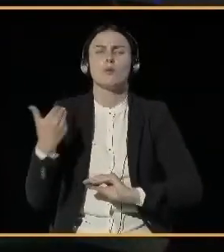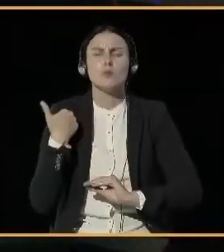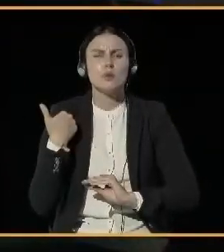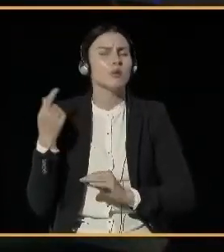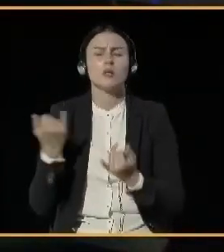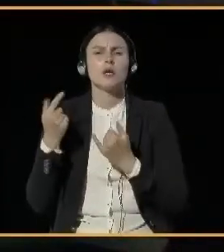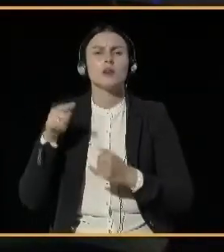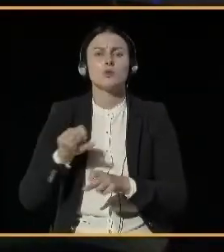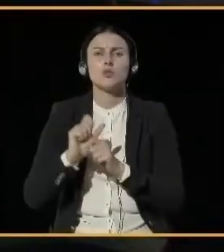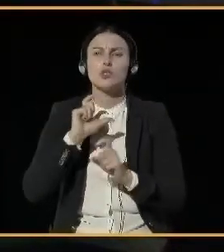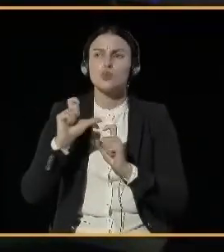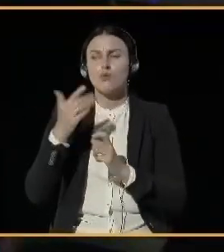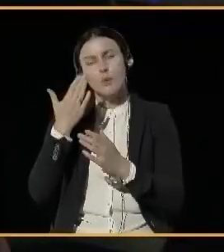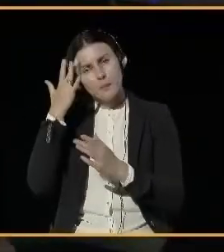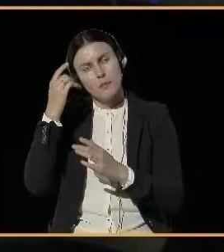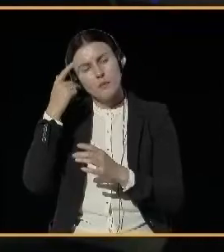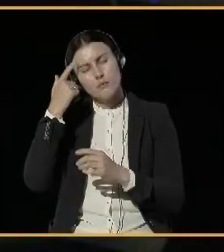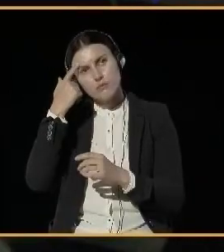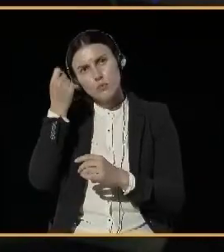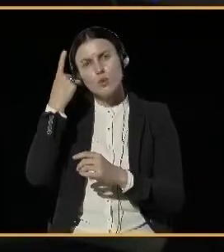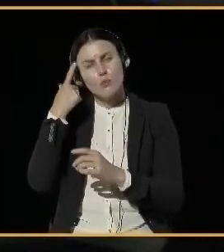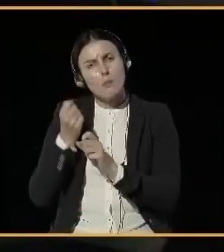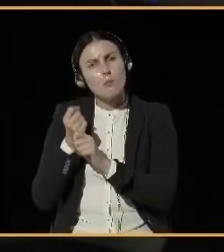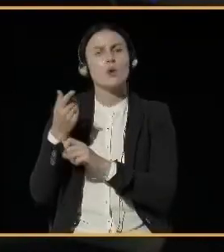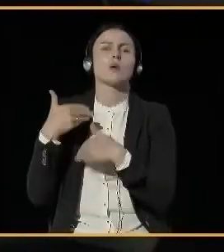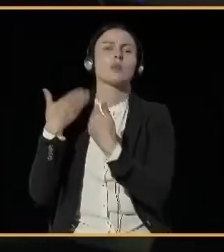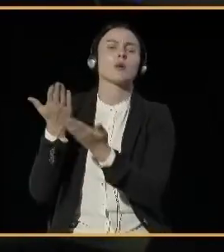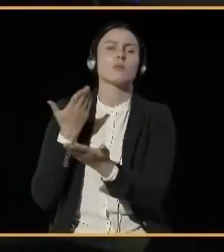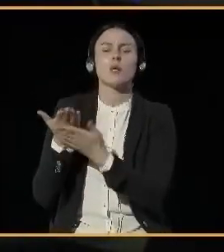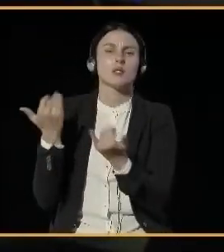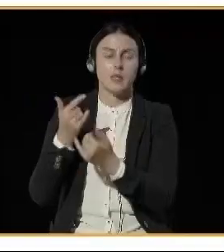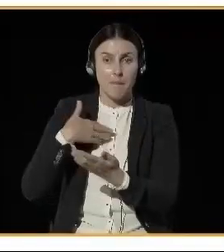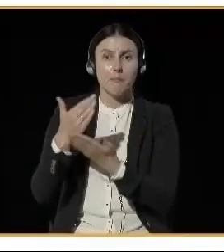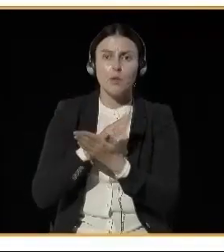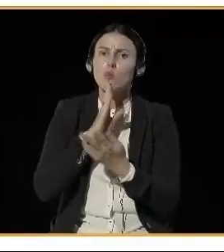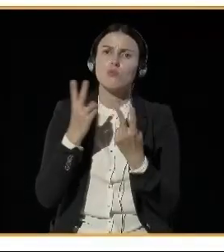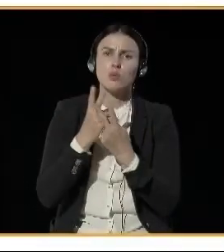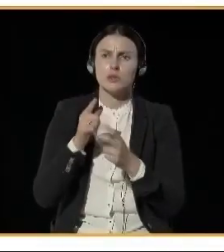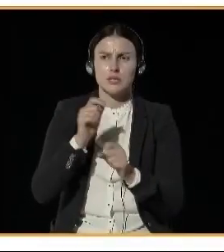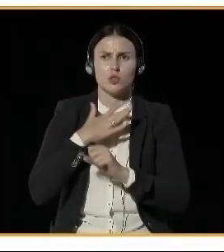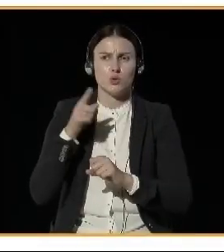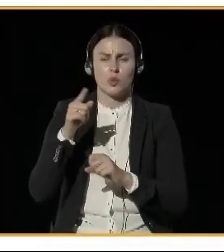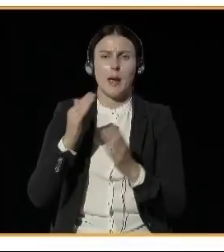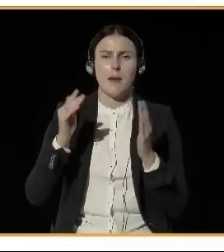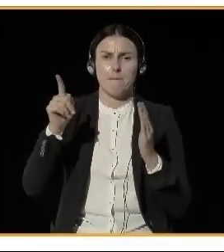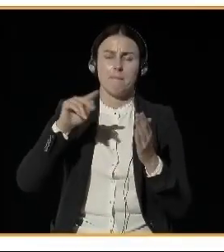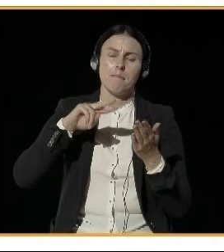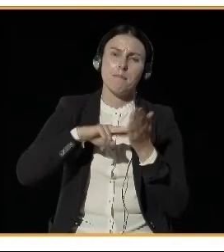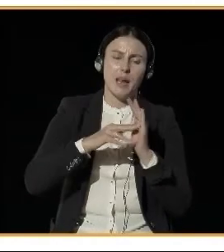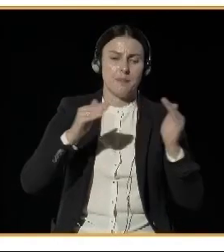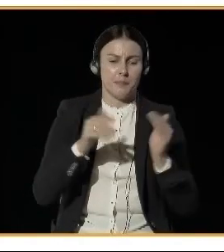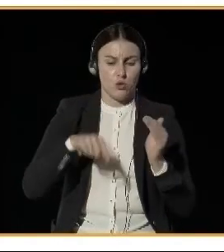to solve them. We do implement such a program, but I think it's a smaller scale still. Magdalena, I think, maybe.